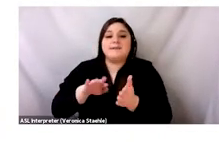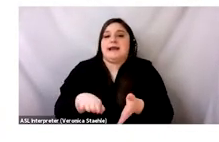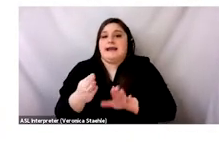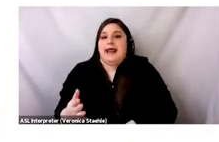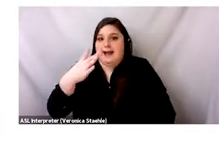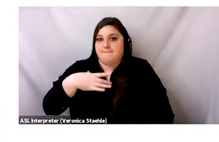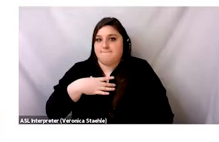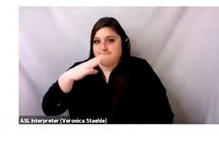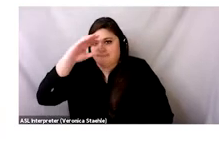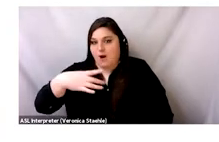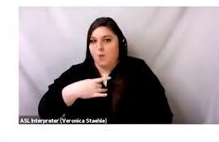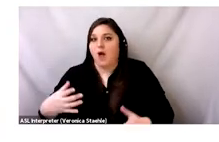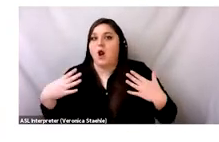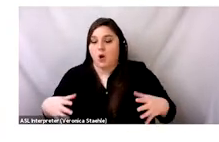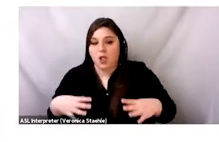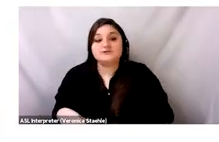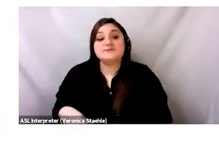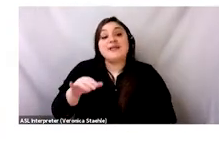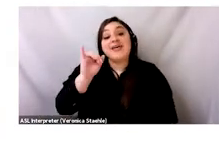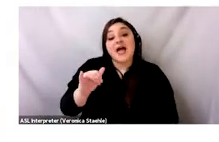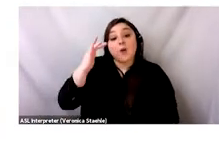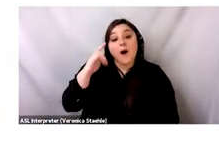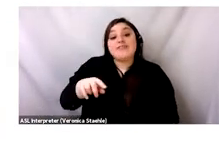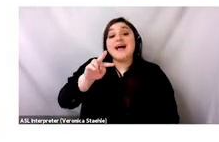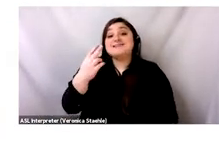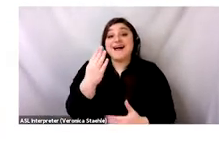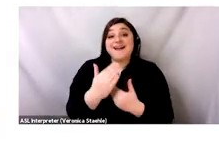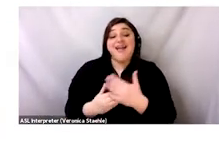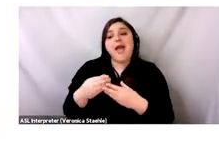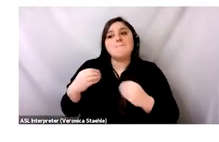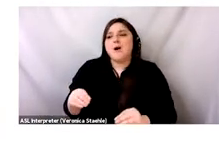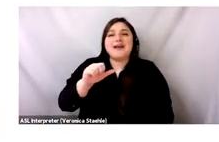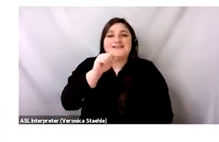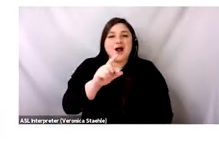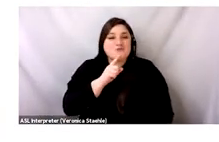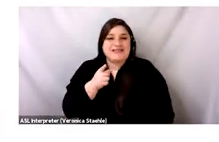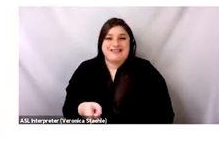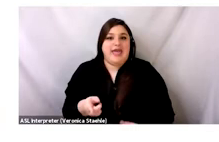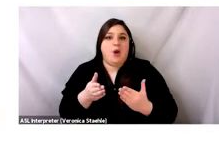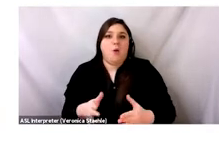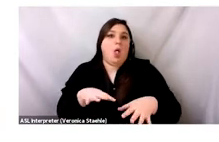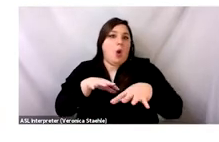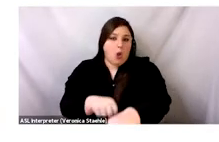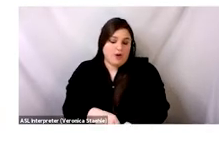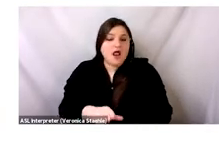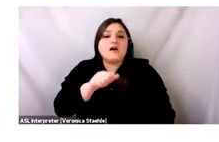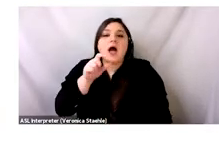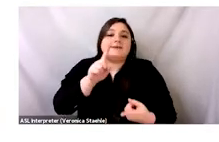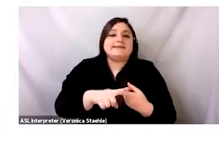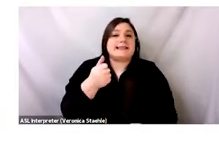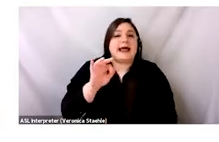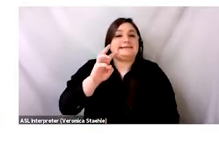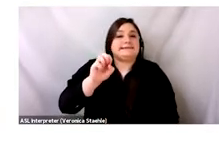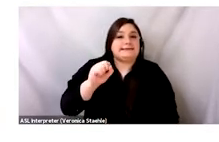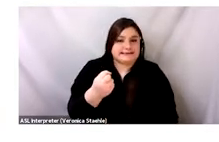Again, the secondhand trade and a version of Contramento did exist under colonial rule. But it wasn't until the